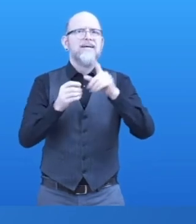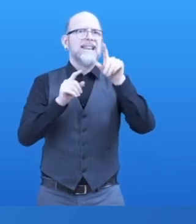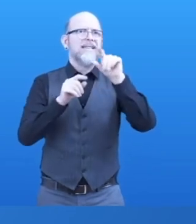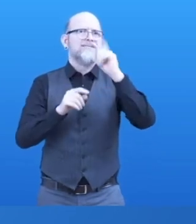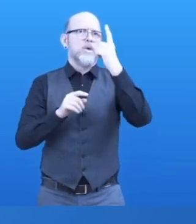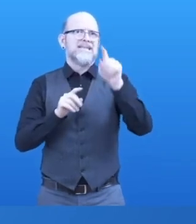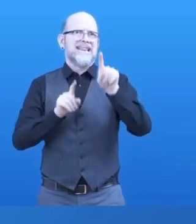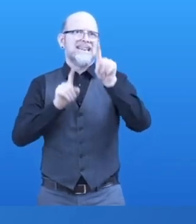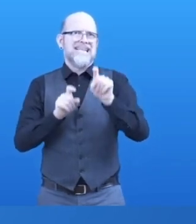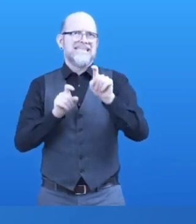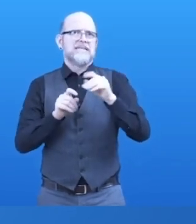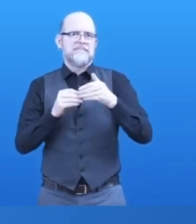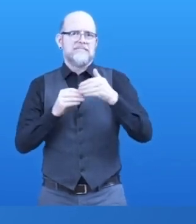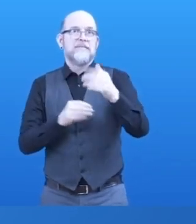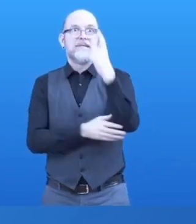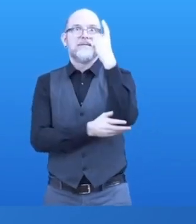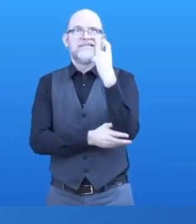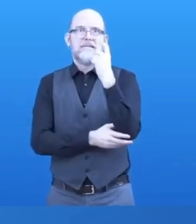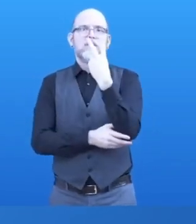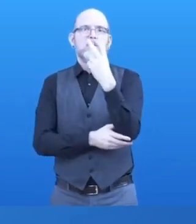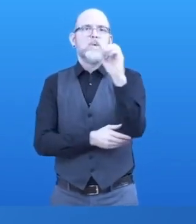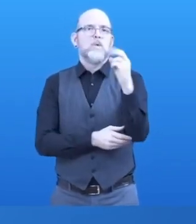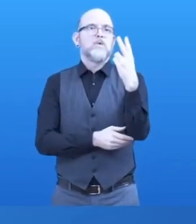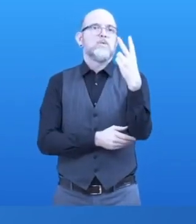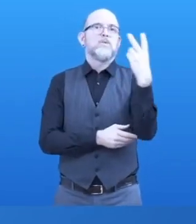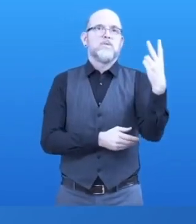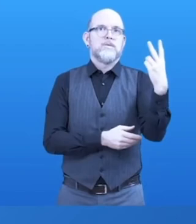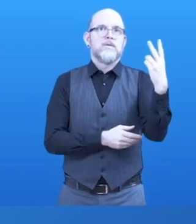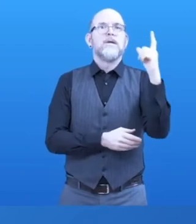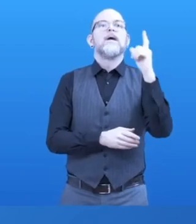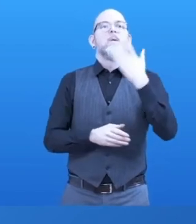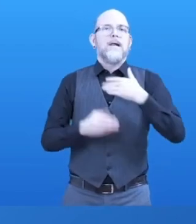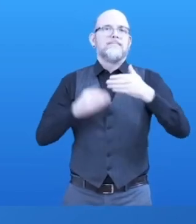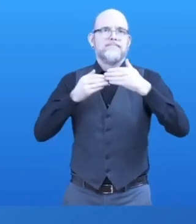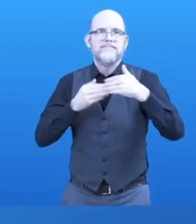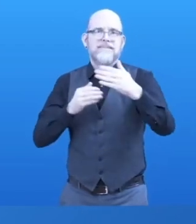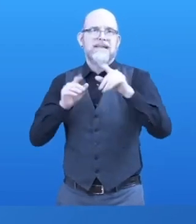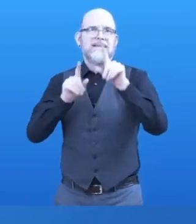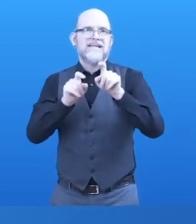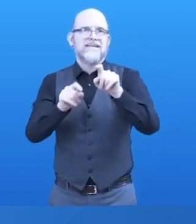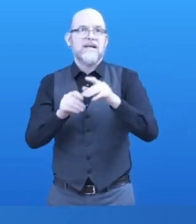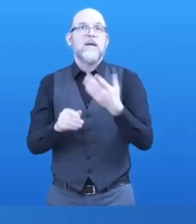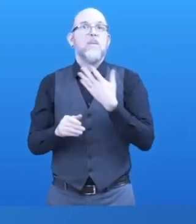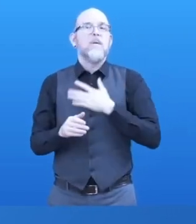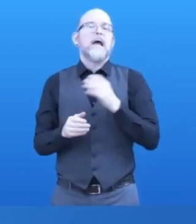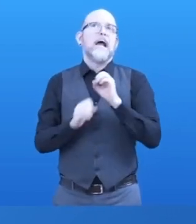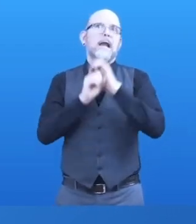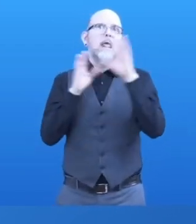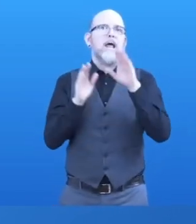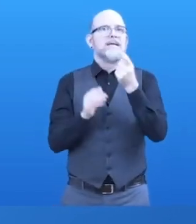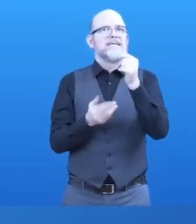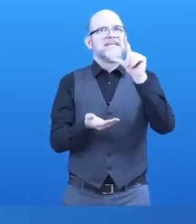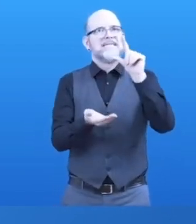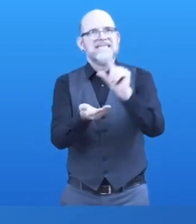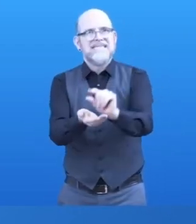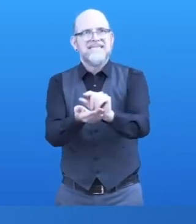Now we have to find a way to ensure the widest possible affordability for the braille ring. So what will happen if we approach